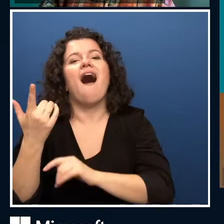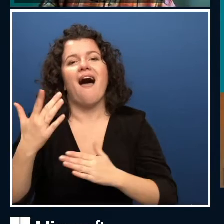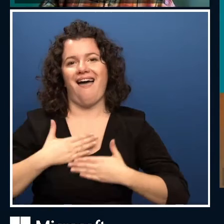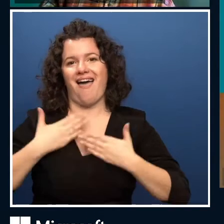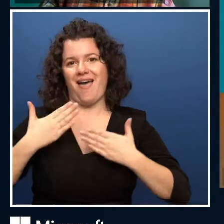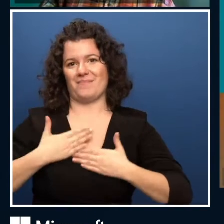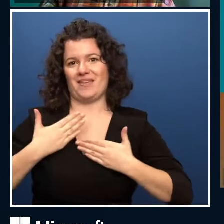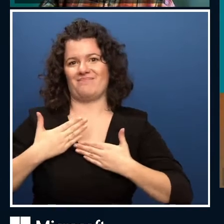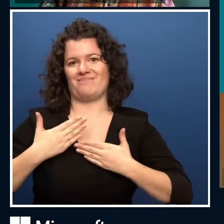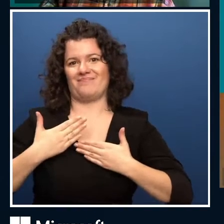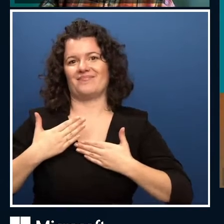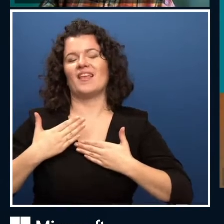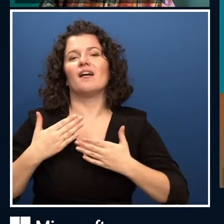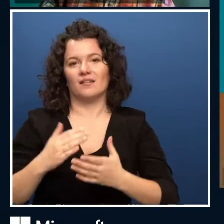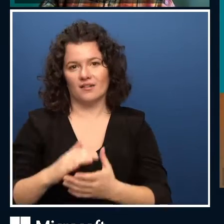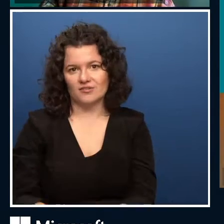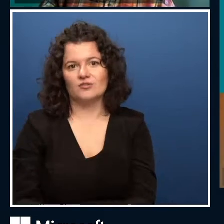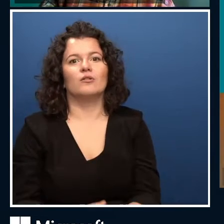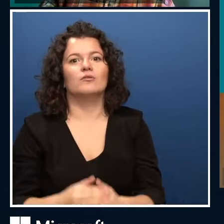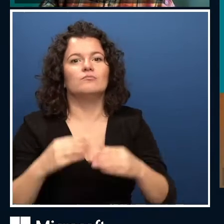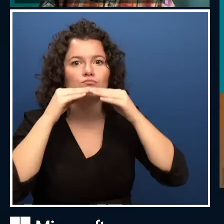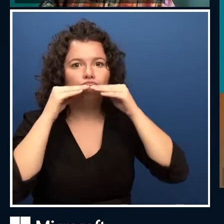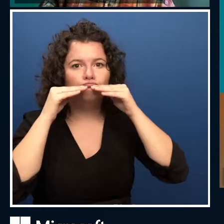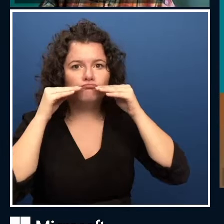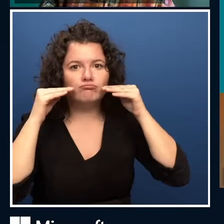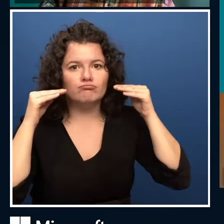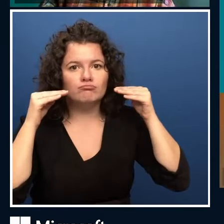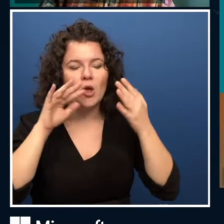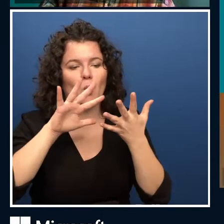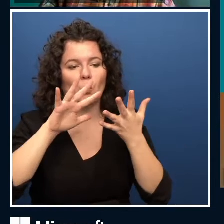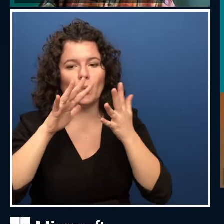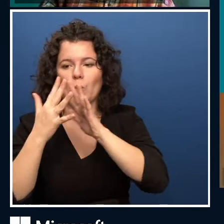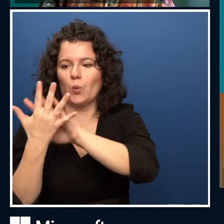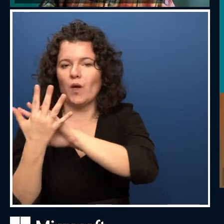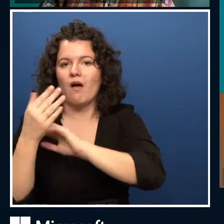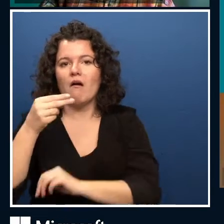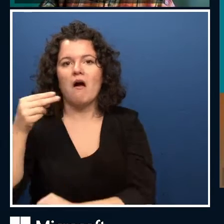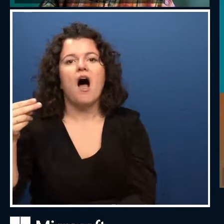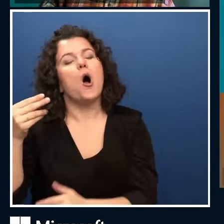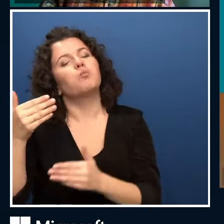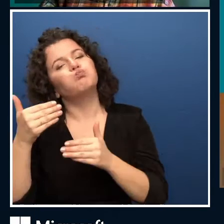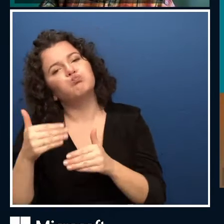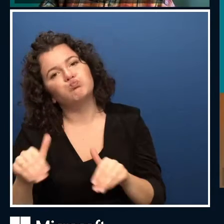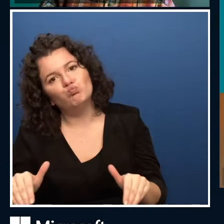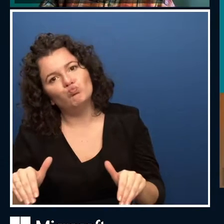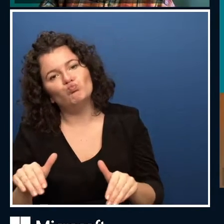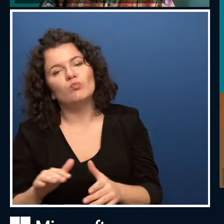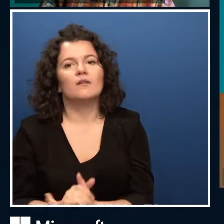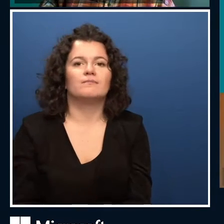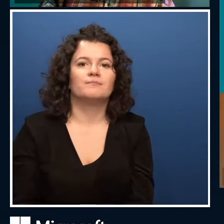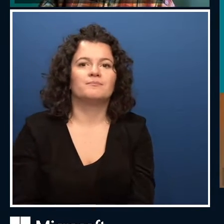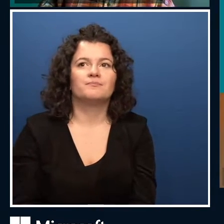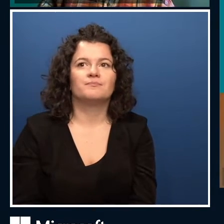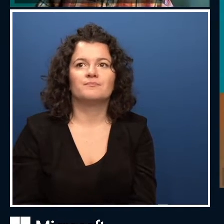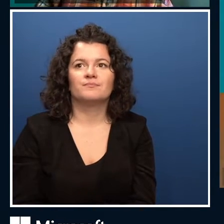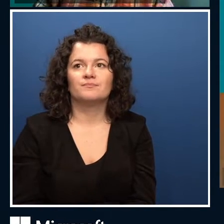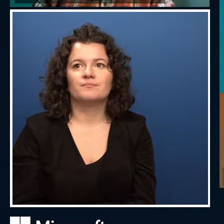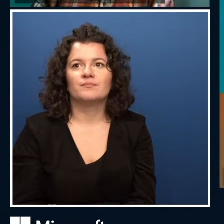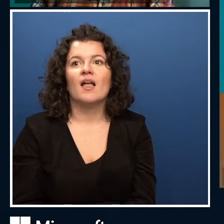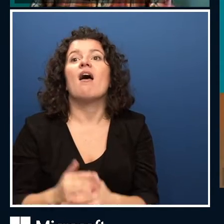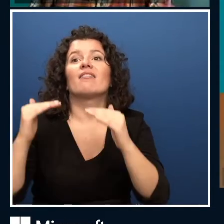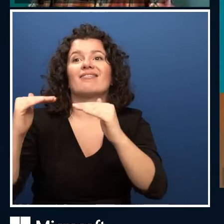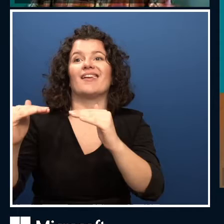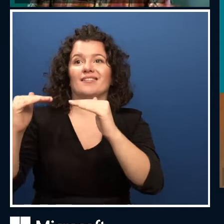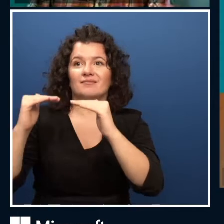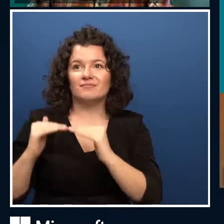And then there's a set of neutral and a bit of content as well. And then at the bottom, things about kind of the actual picture itself. So is